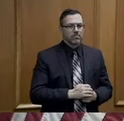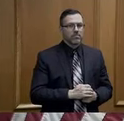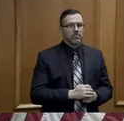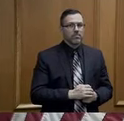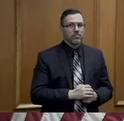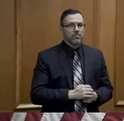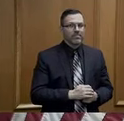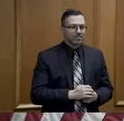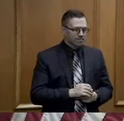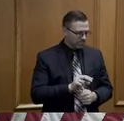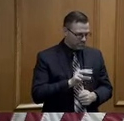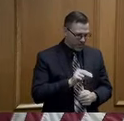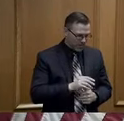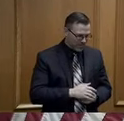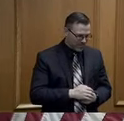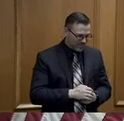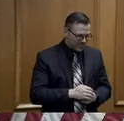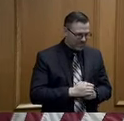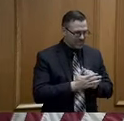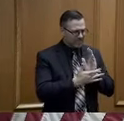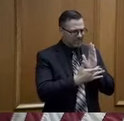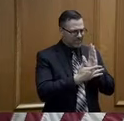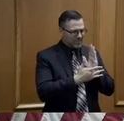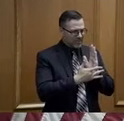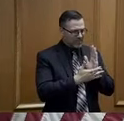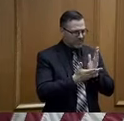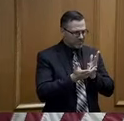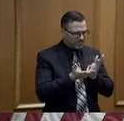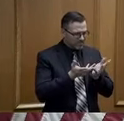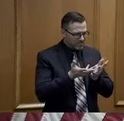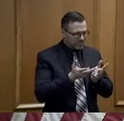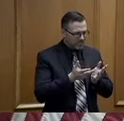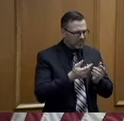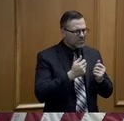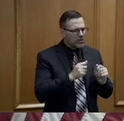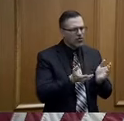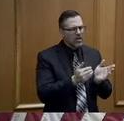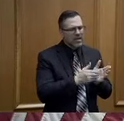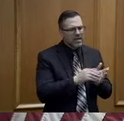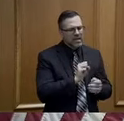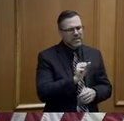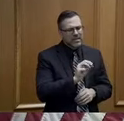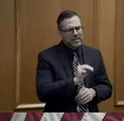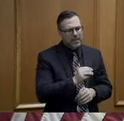No, sir. A little technical. I guess it be a challenge doing this. Try it again, Sam.